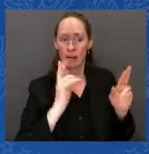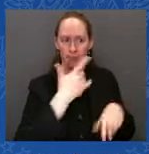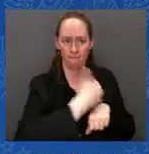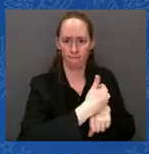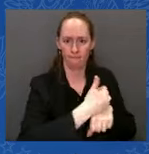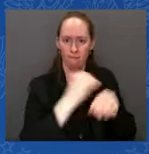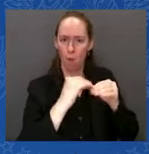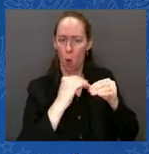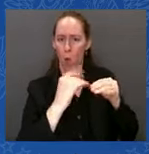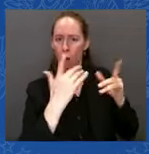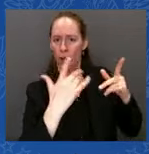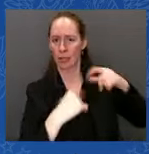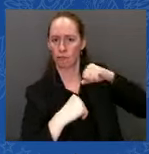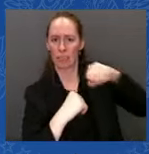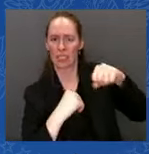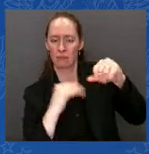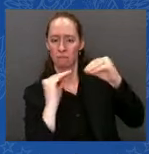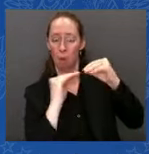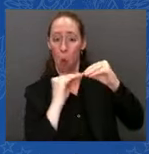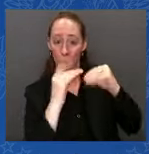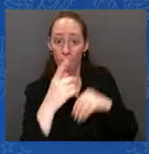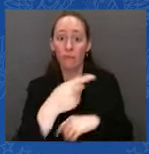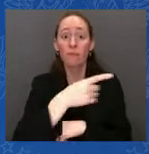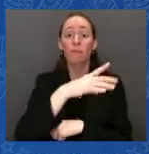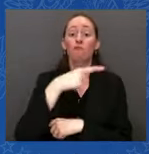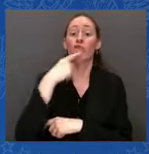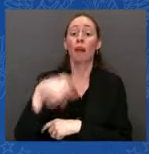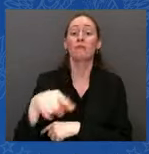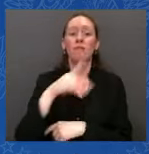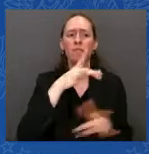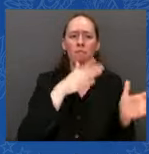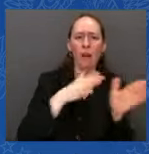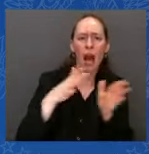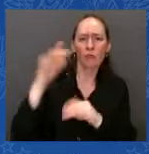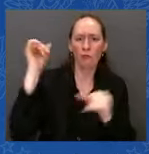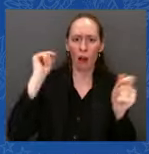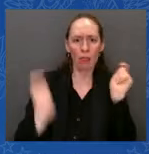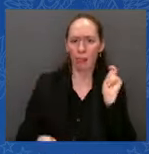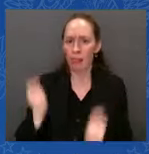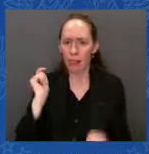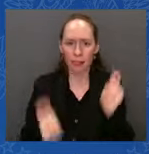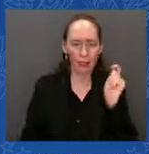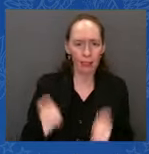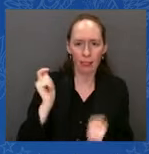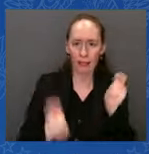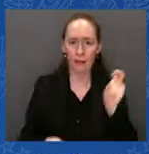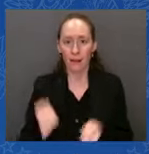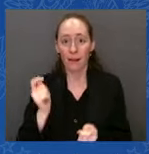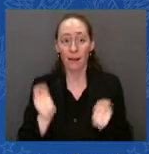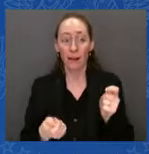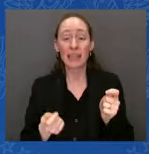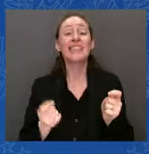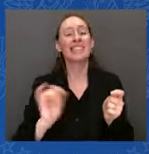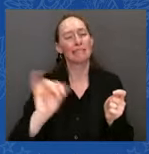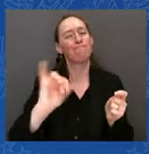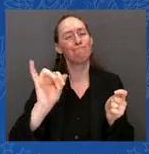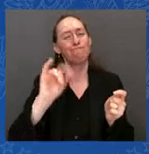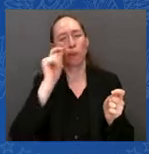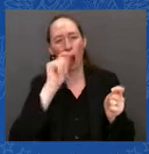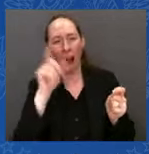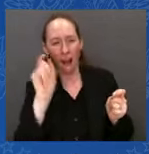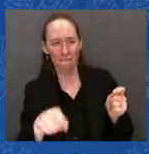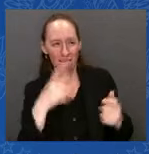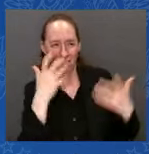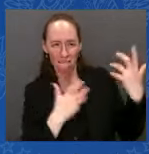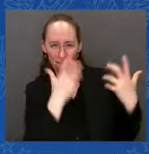strategy on the battlefield in the very near term. They need to improve their ability to maneuver and open terrain. And they need